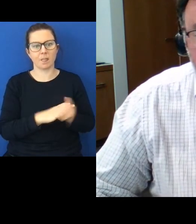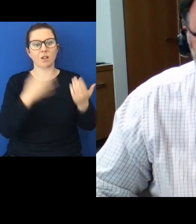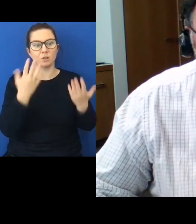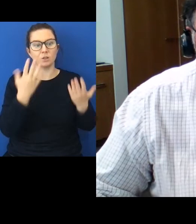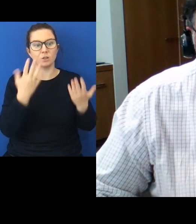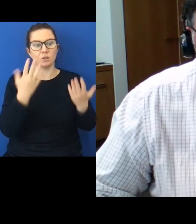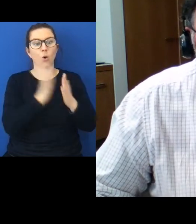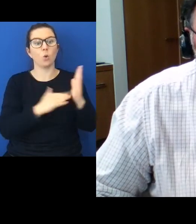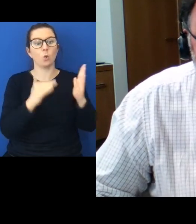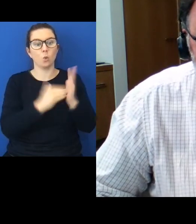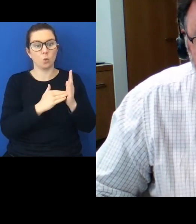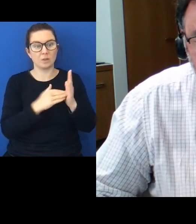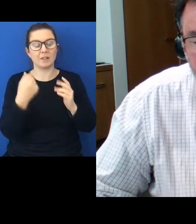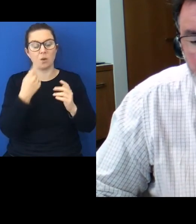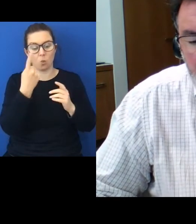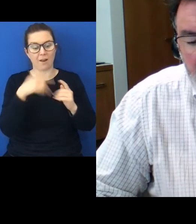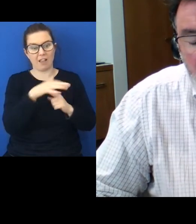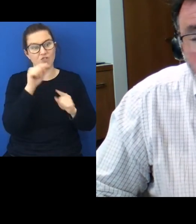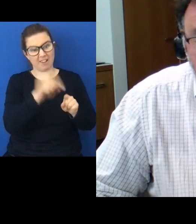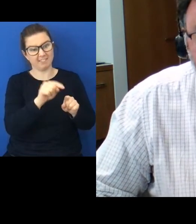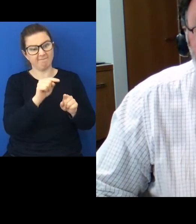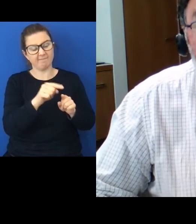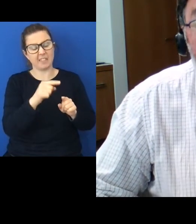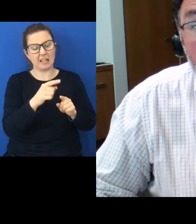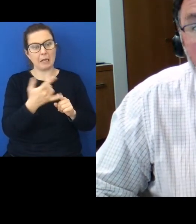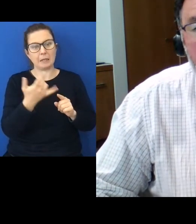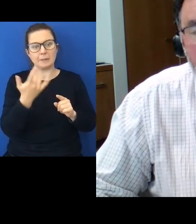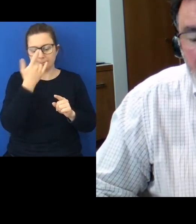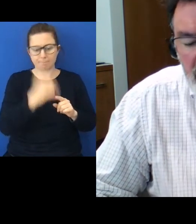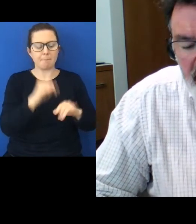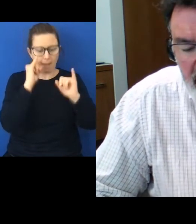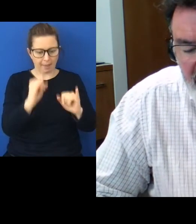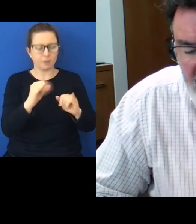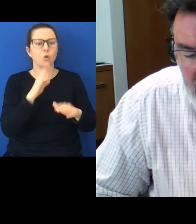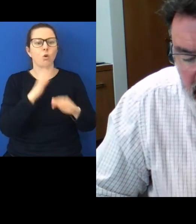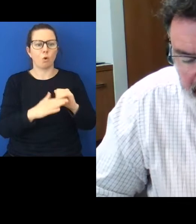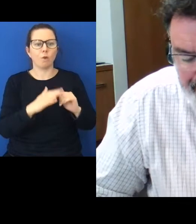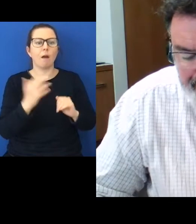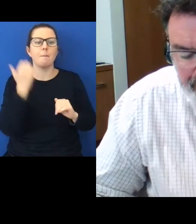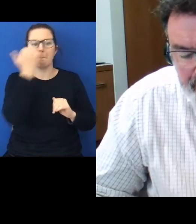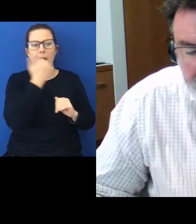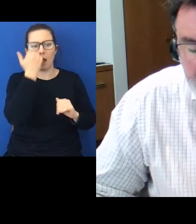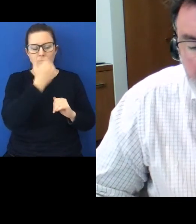has performed extraordinarily badly in terms of the removal of Maori children from their families